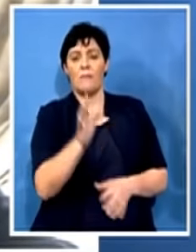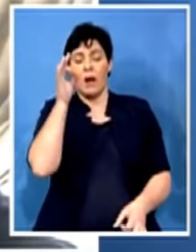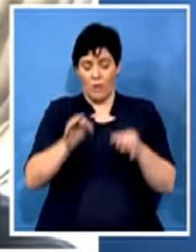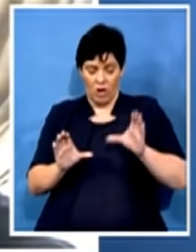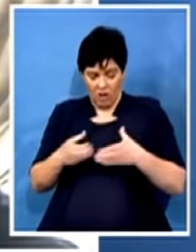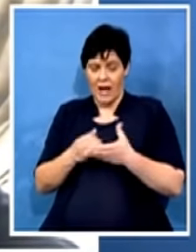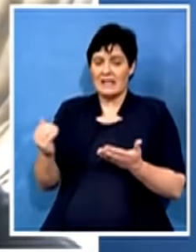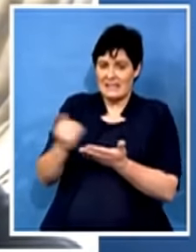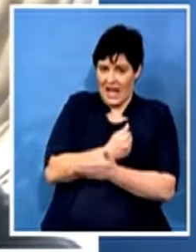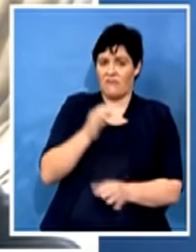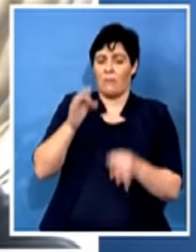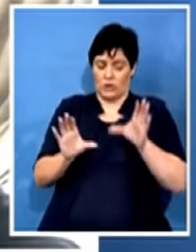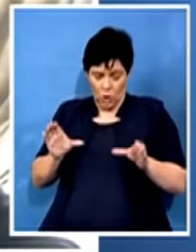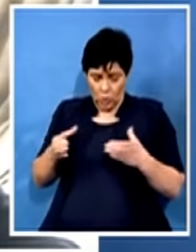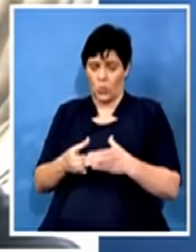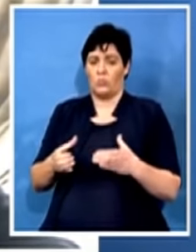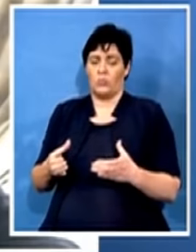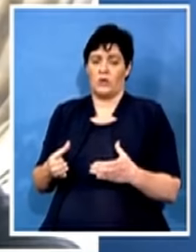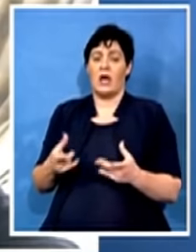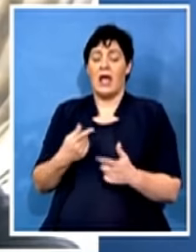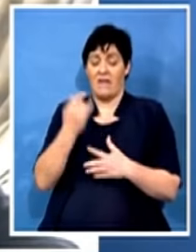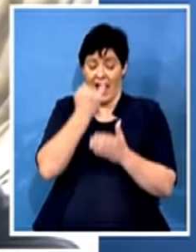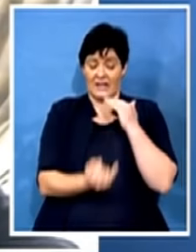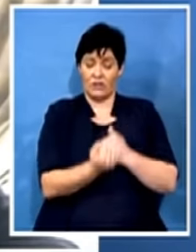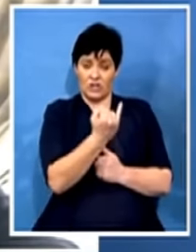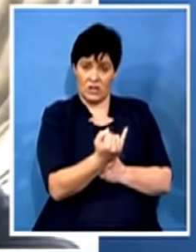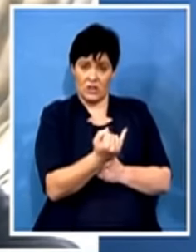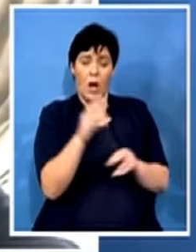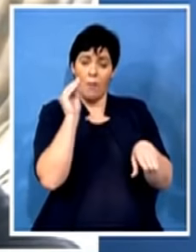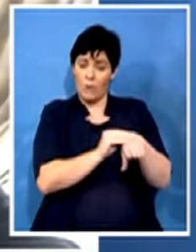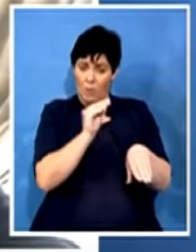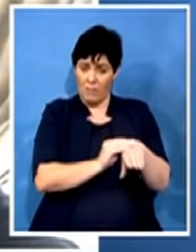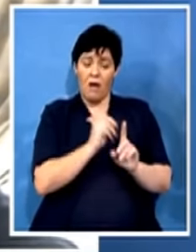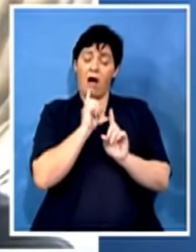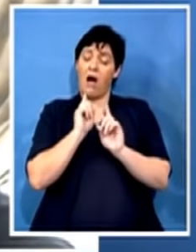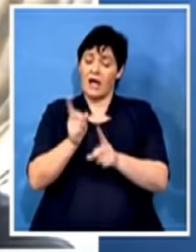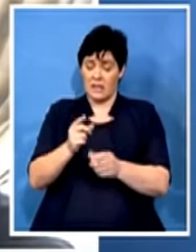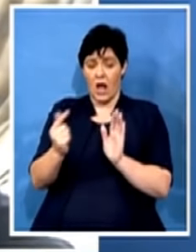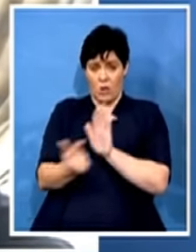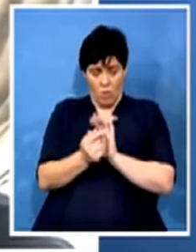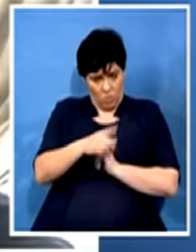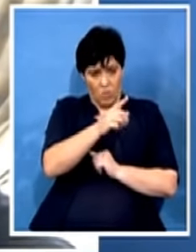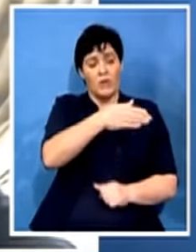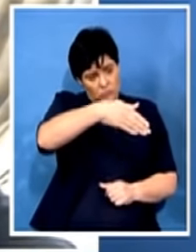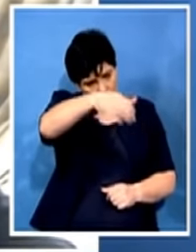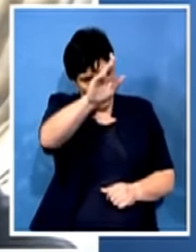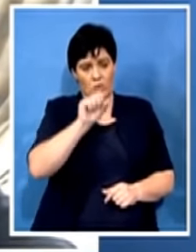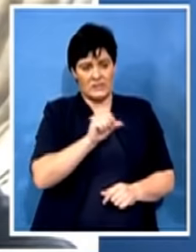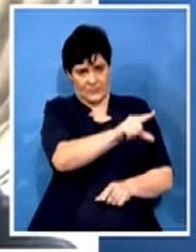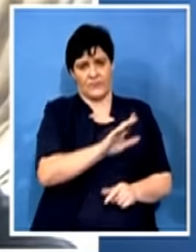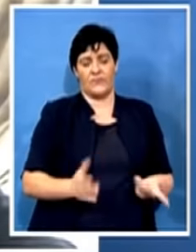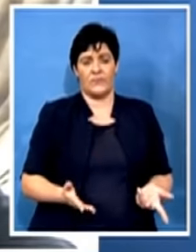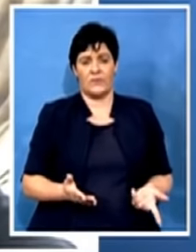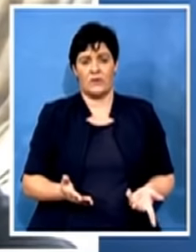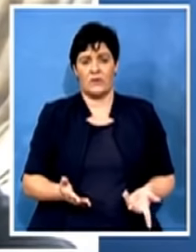individuals have issues that they've got to answer to in a court of law, they must go there and go there alone. Those are the words of Mzondile Massina a couple of months